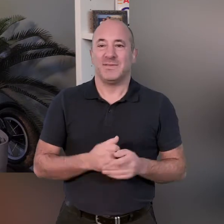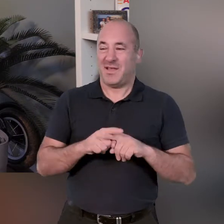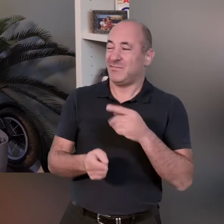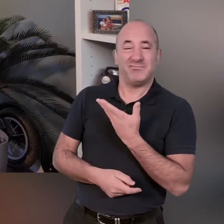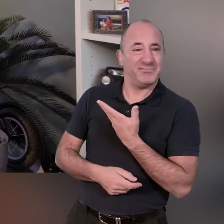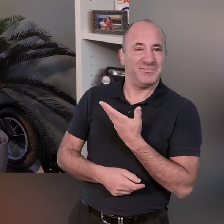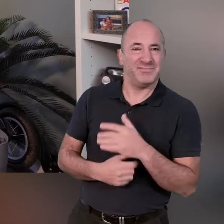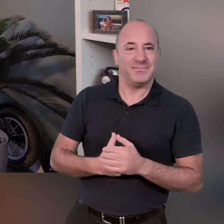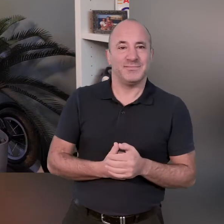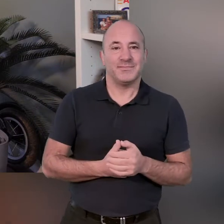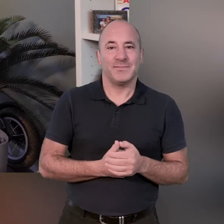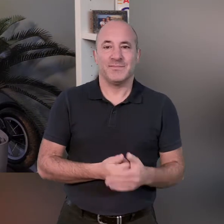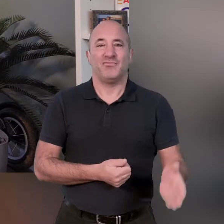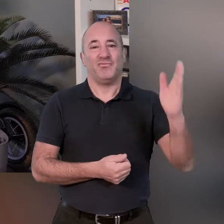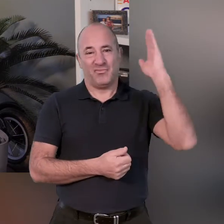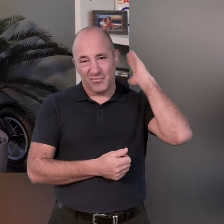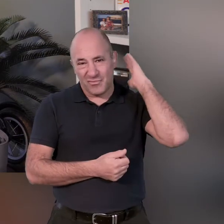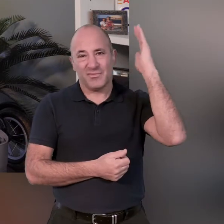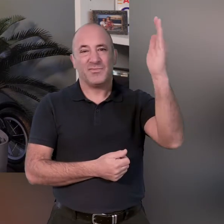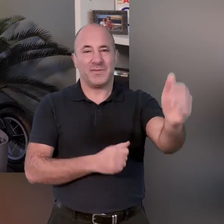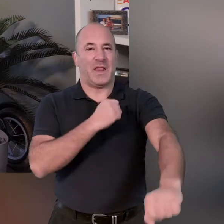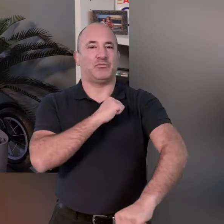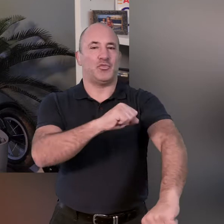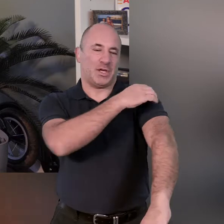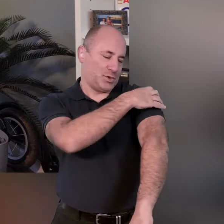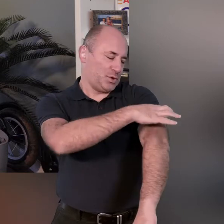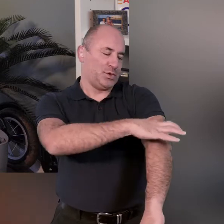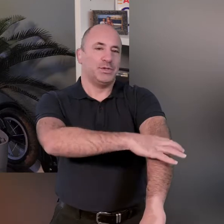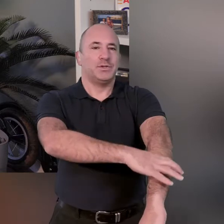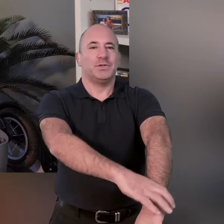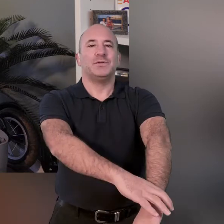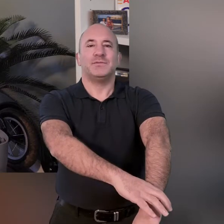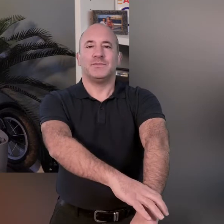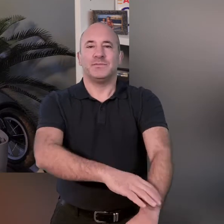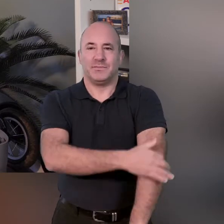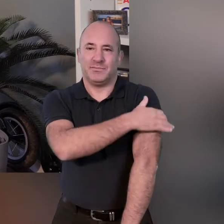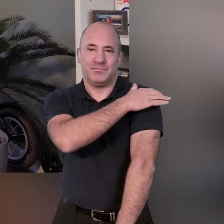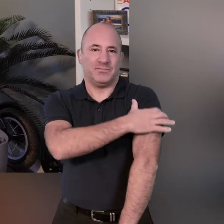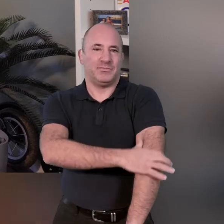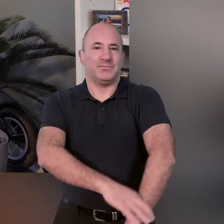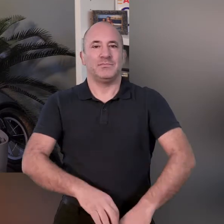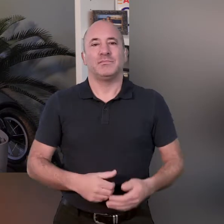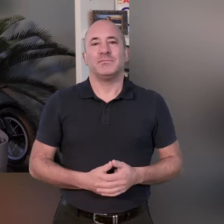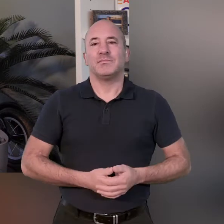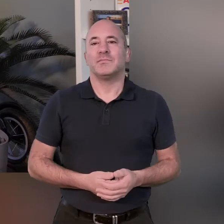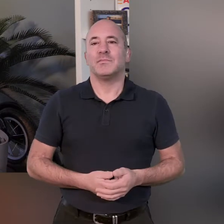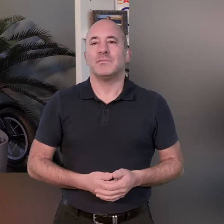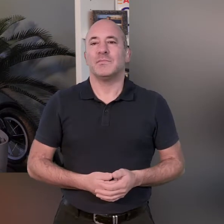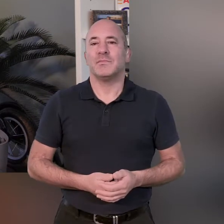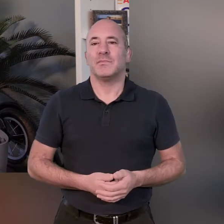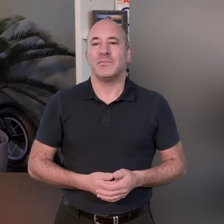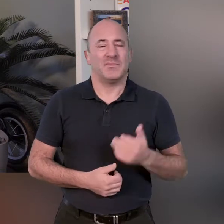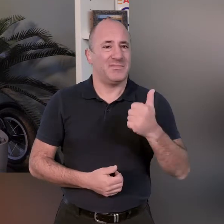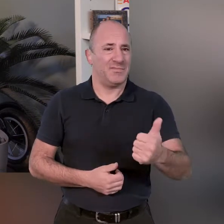straight so straight arm in front of you up above and then back down getting that stretch through sort of in the armpit area here